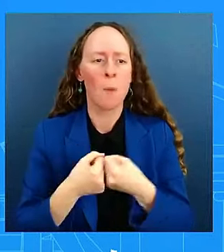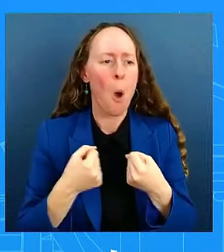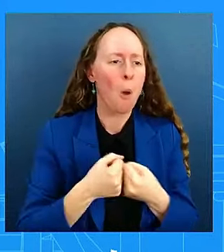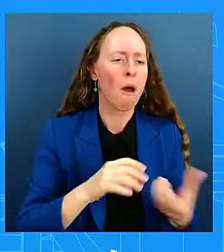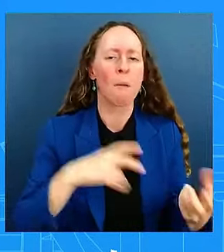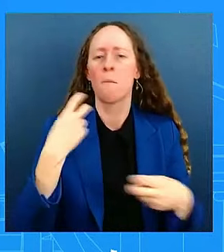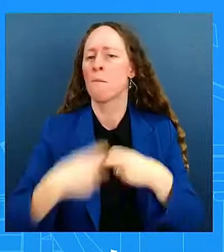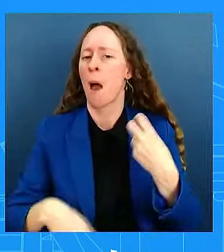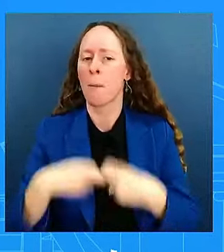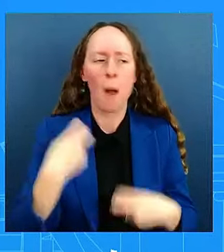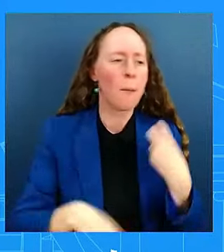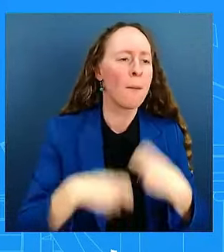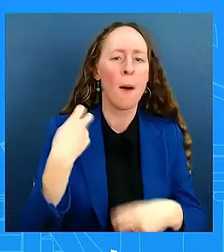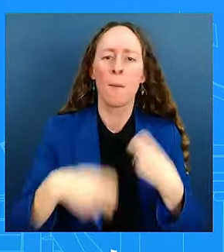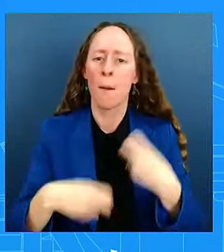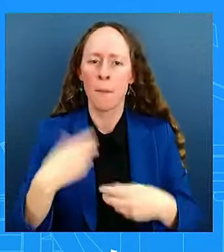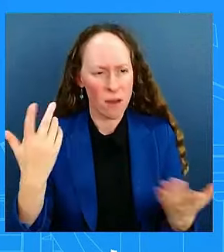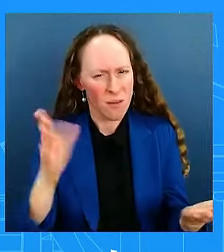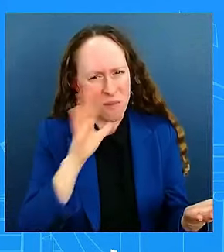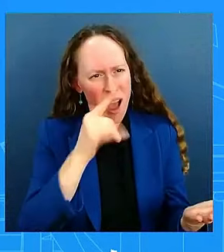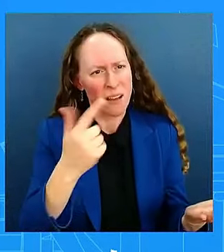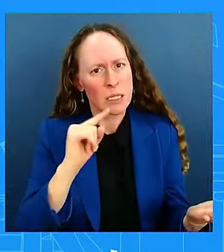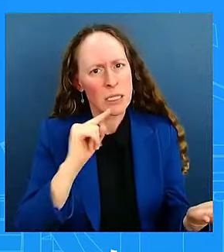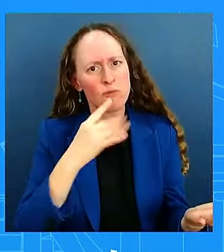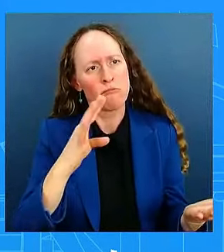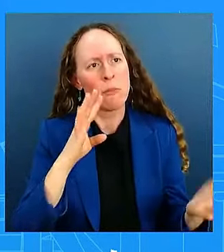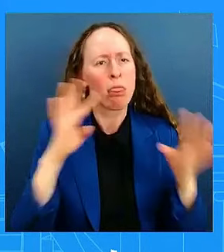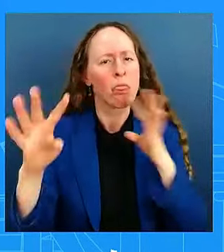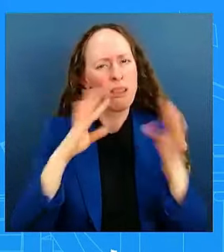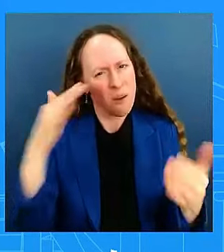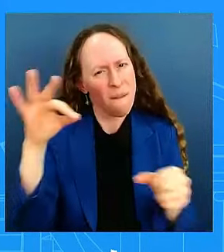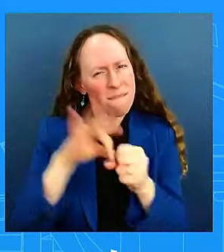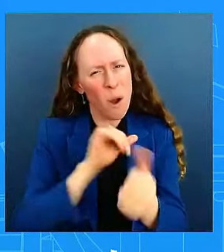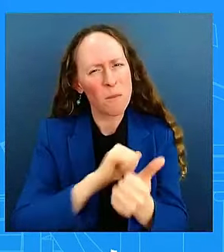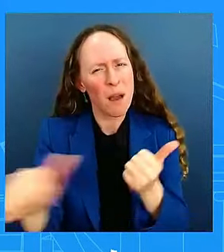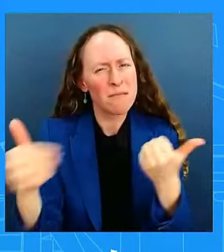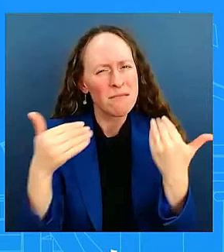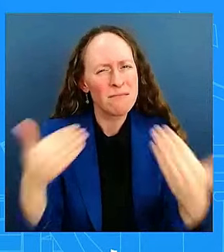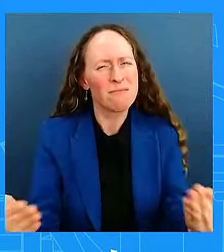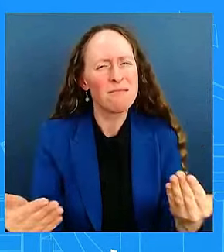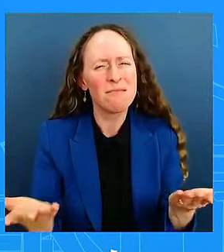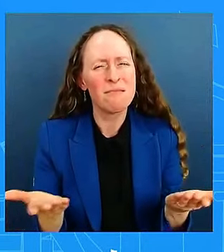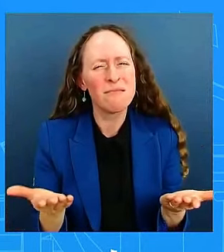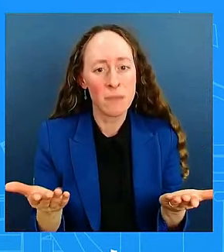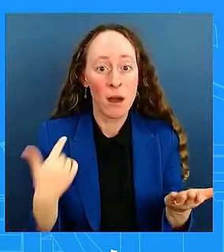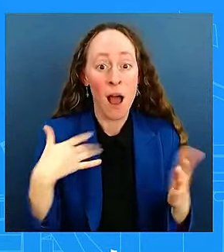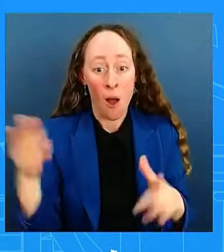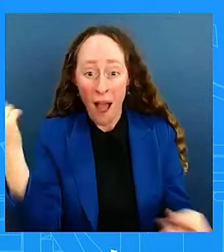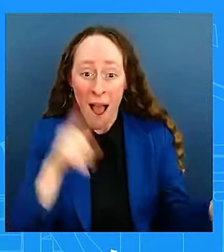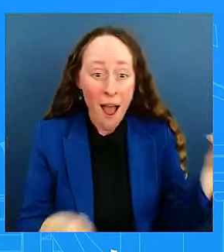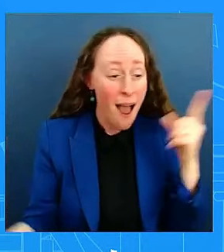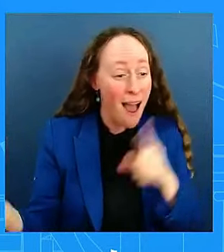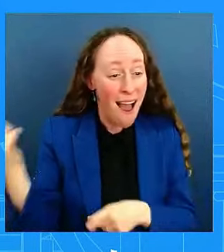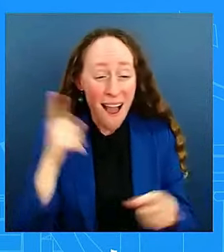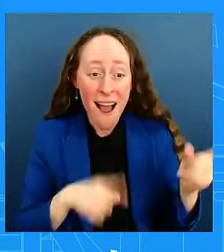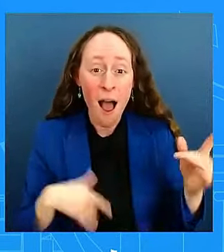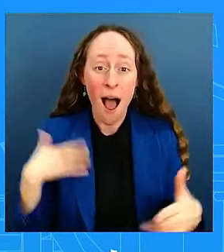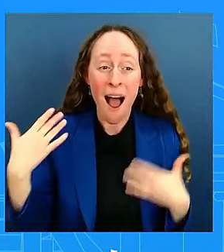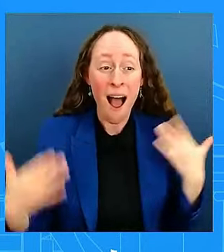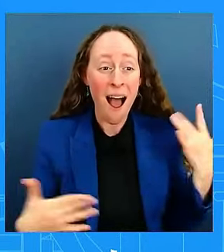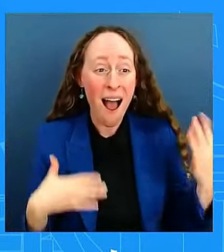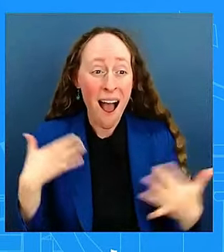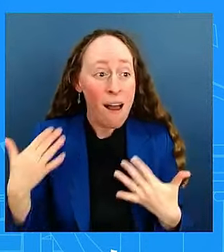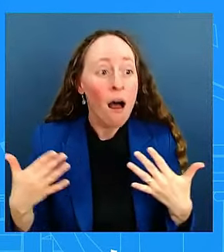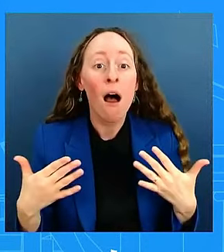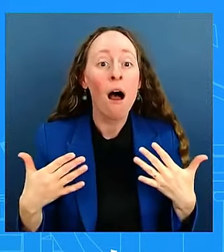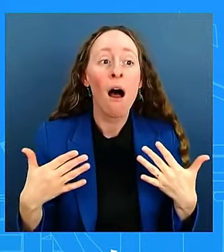own bipartisan, uh, proposal that they worked with us on. They're against it. Now they weren't, uh, it, they would